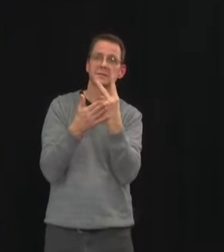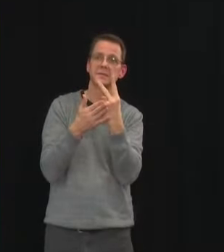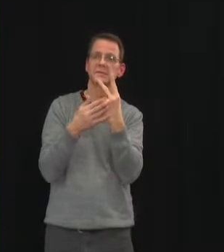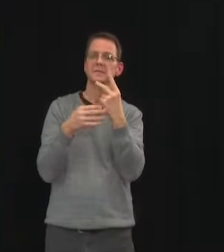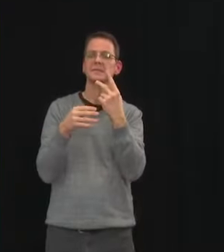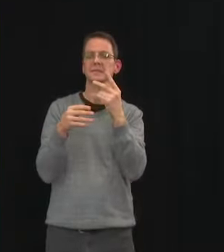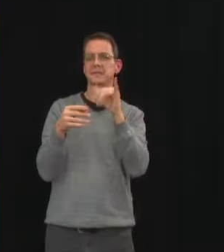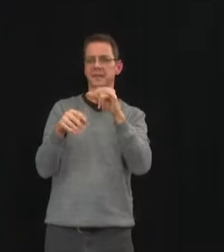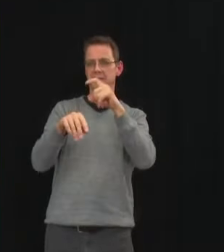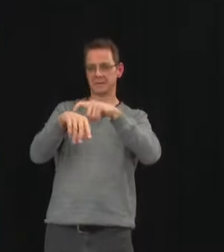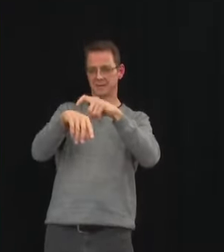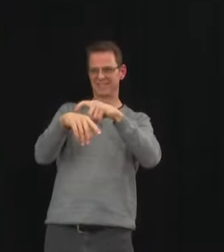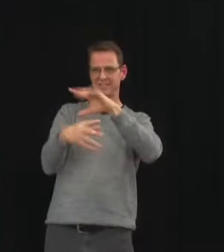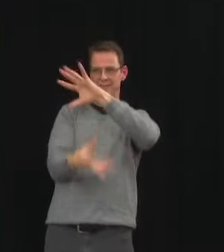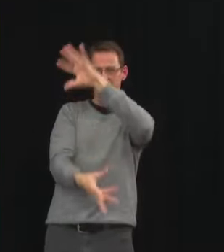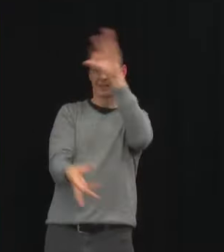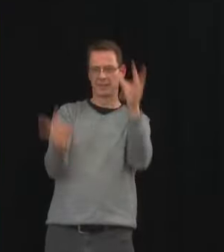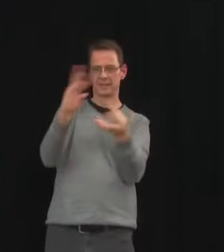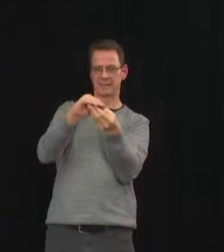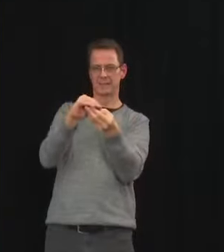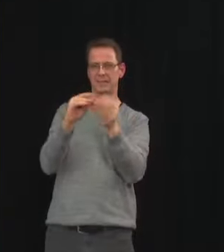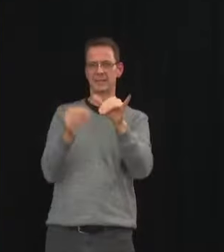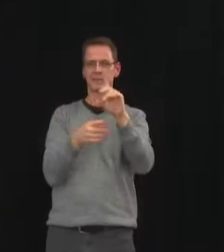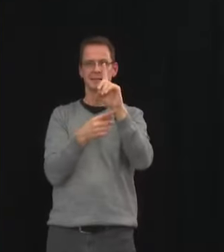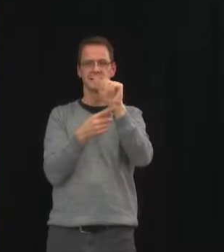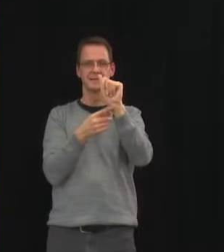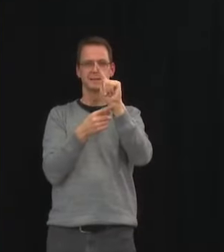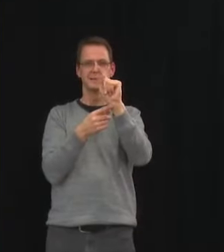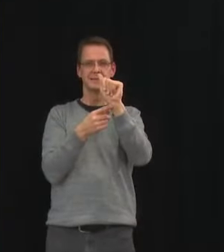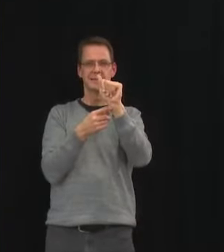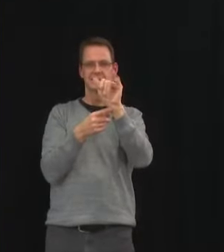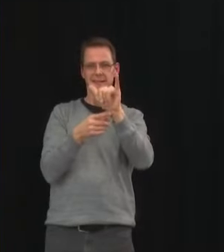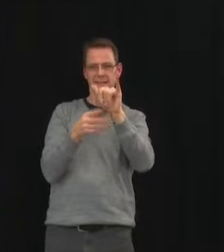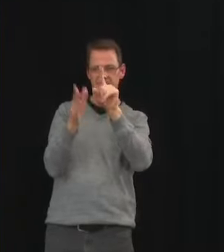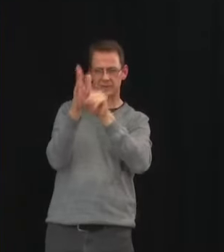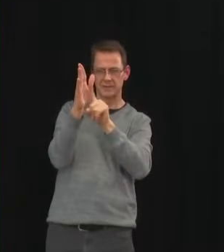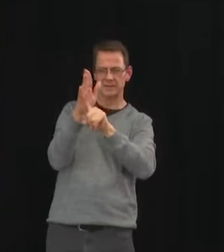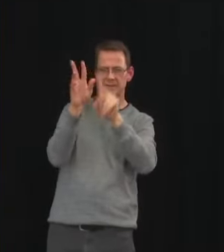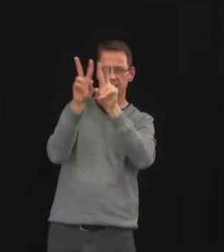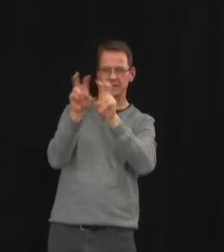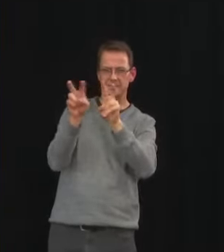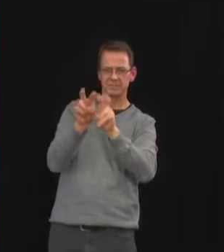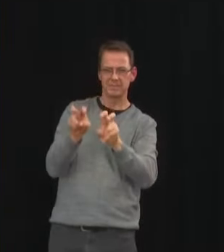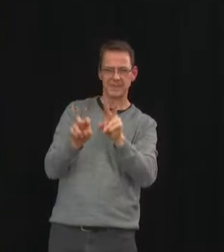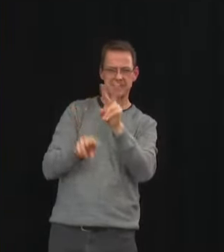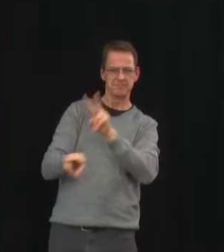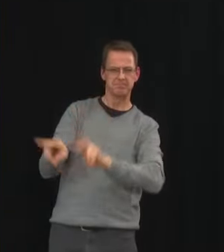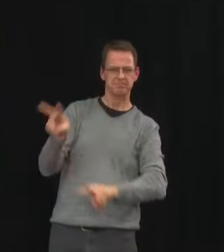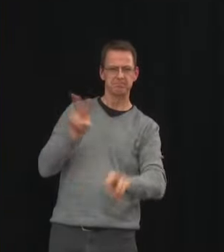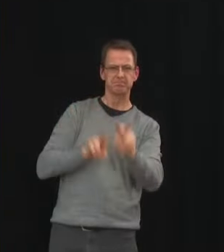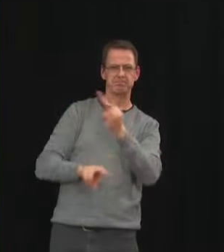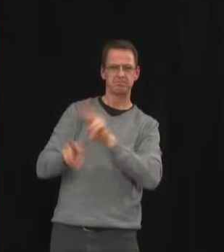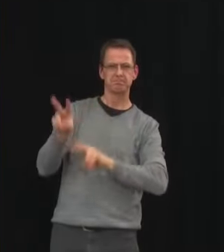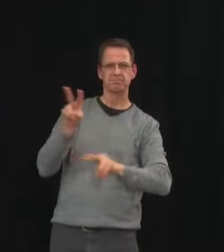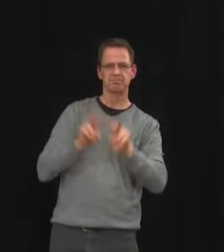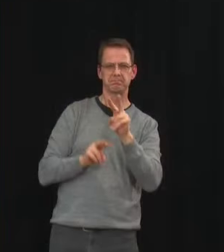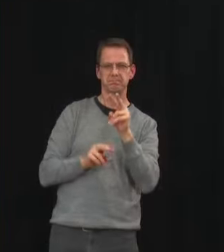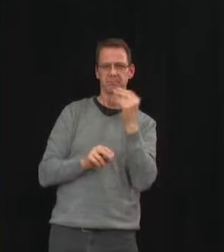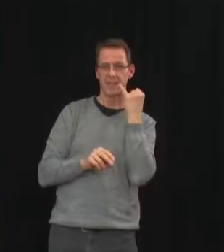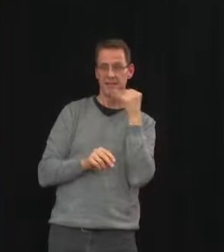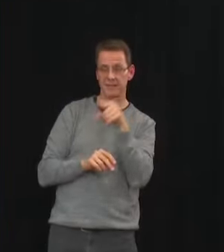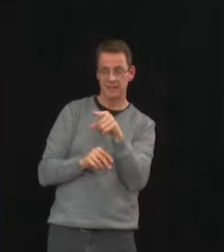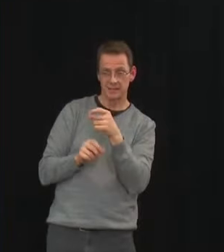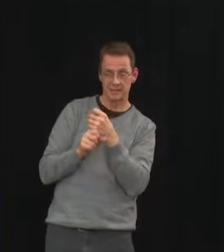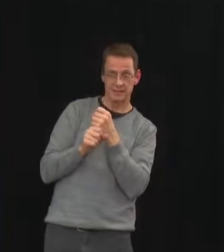in the number of average daily cases the number of active cases the rate of transmission and most worrisome um in